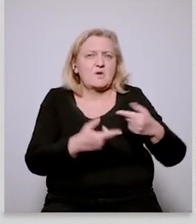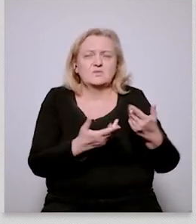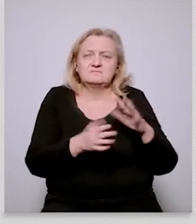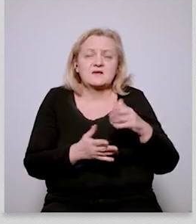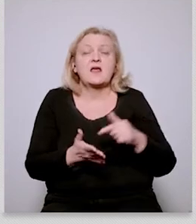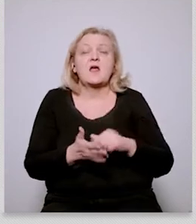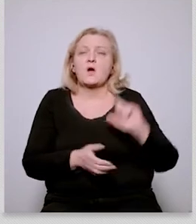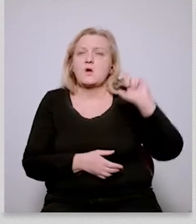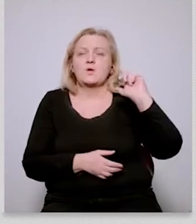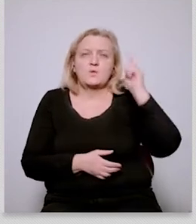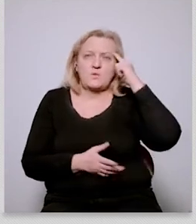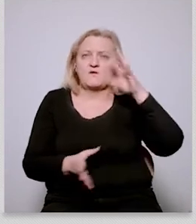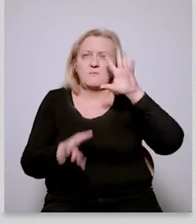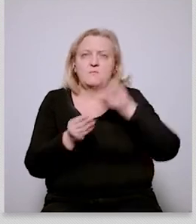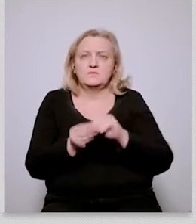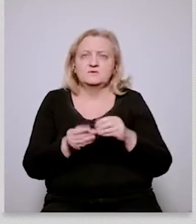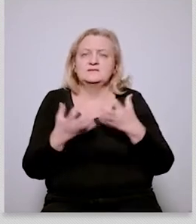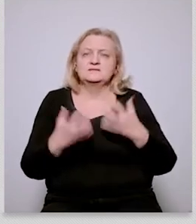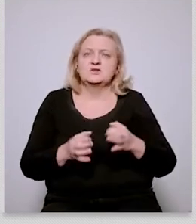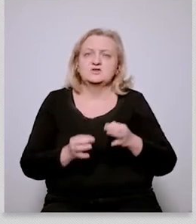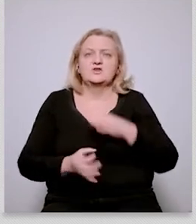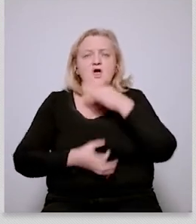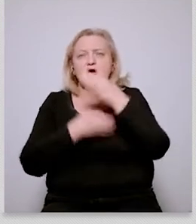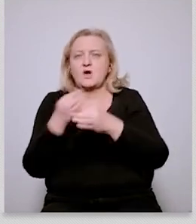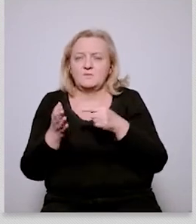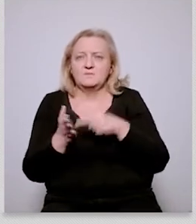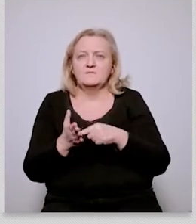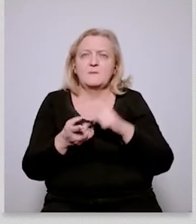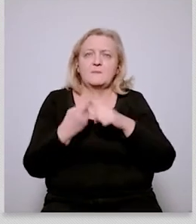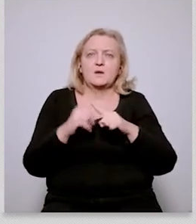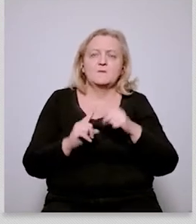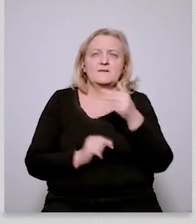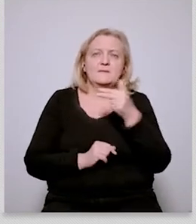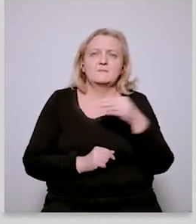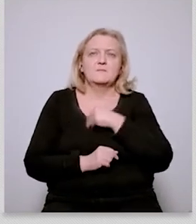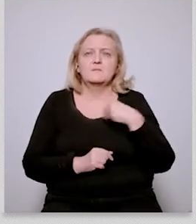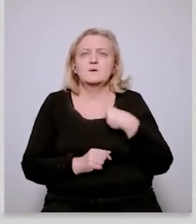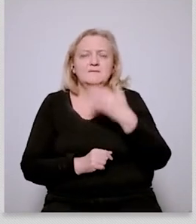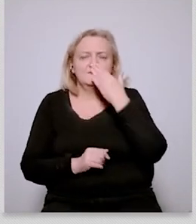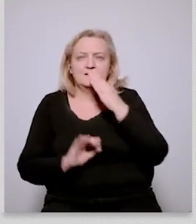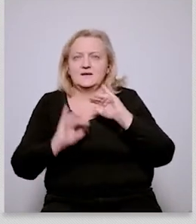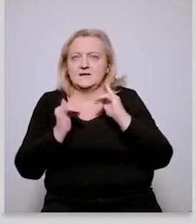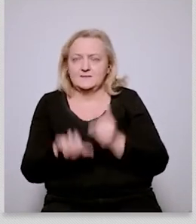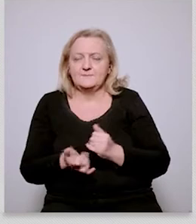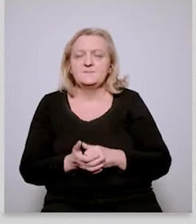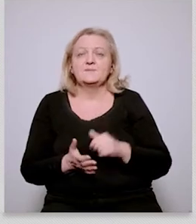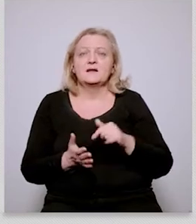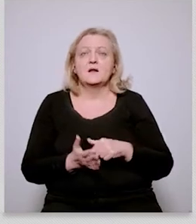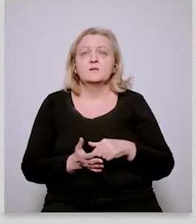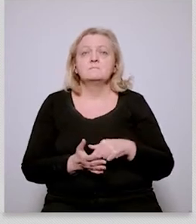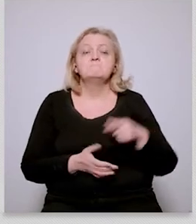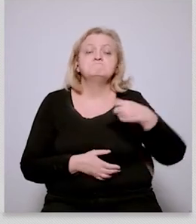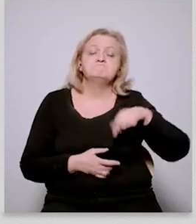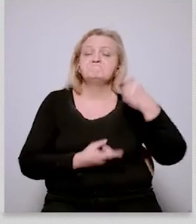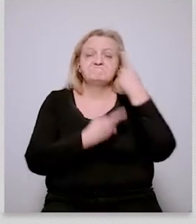and you know and particularly with respect to poland is that not only did we find that there was you know this green